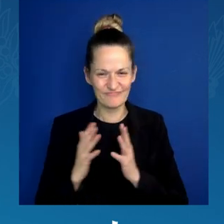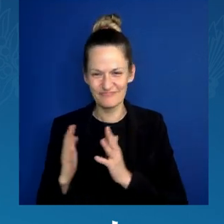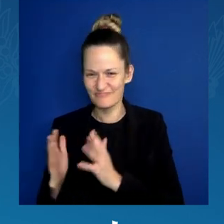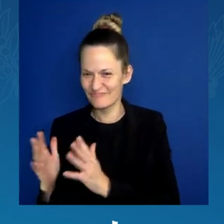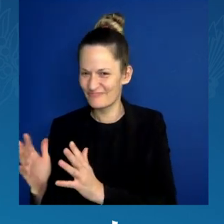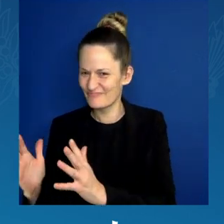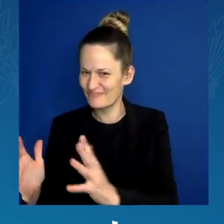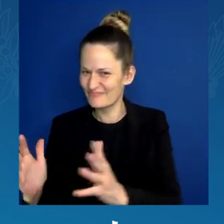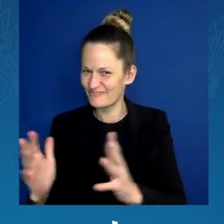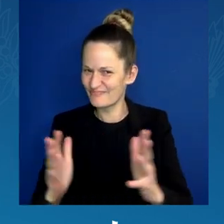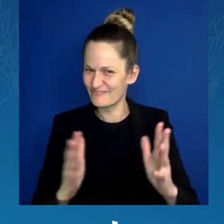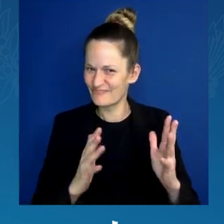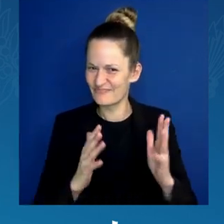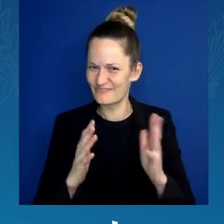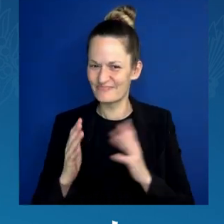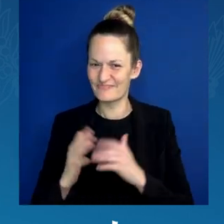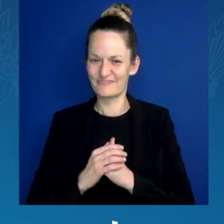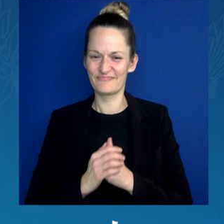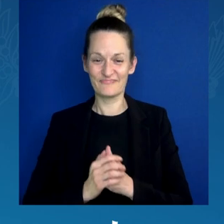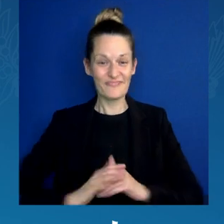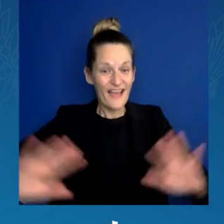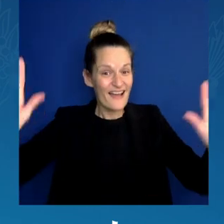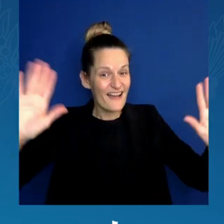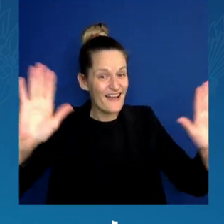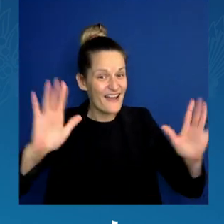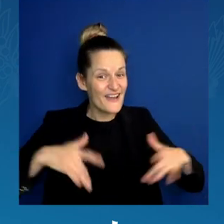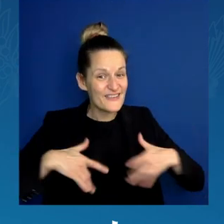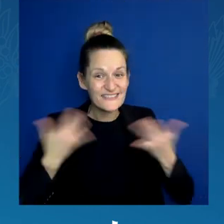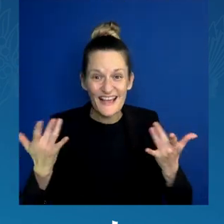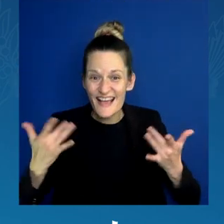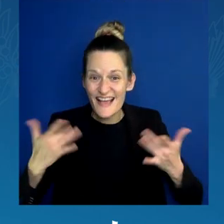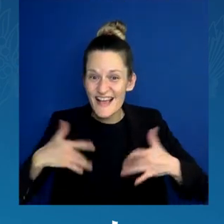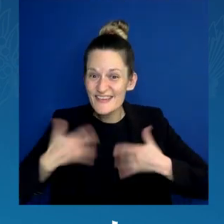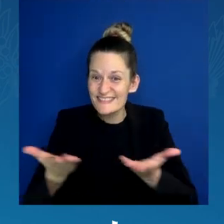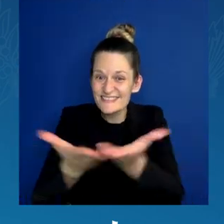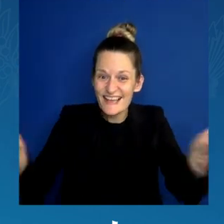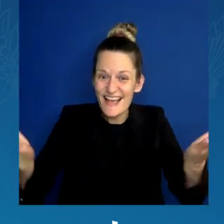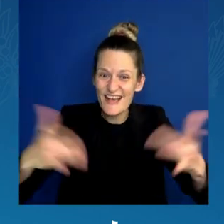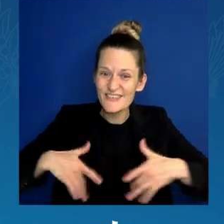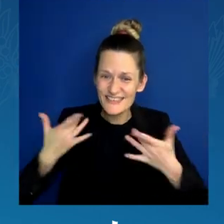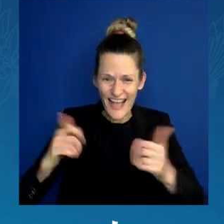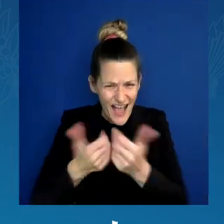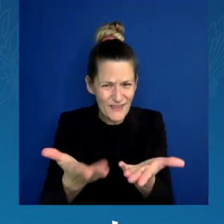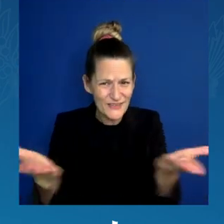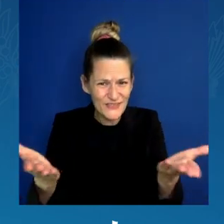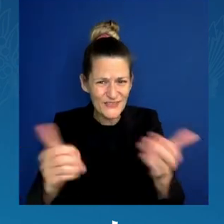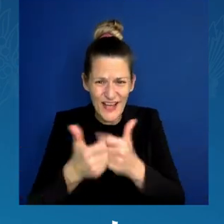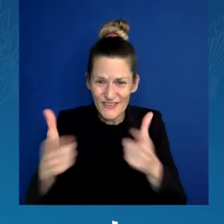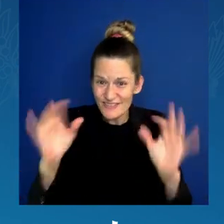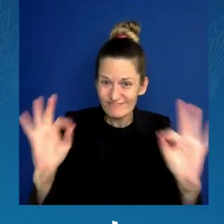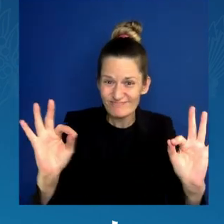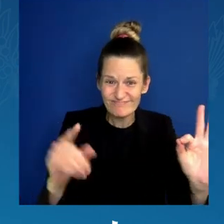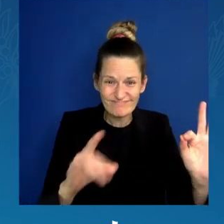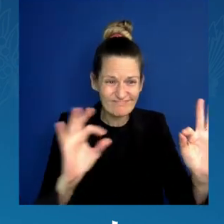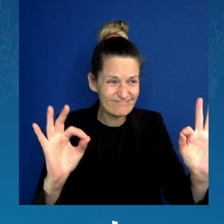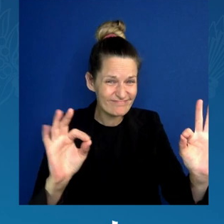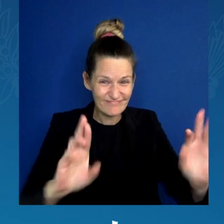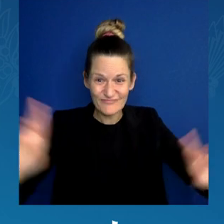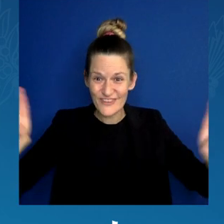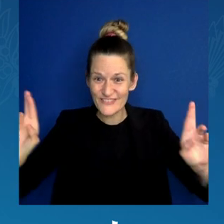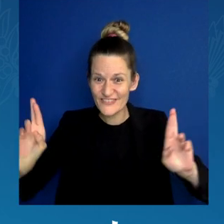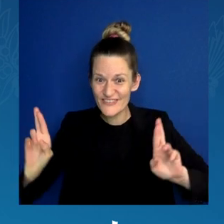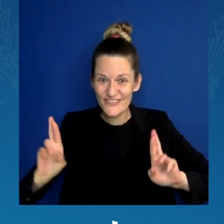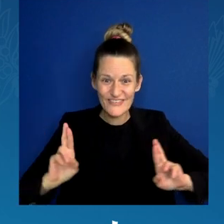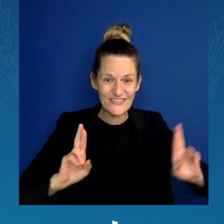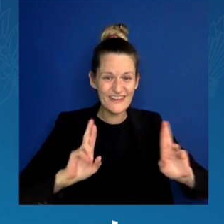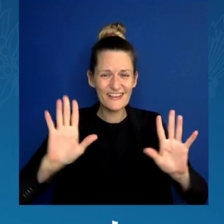How we doing Southfield? How we doing Southfield? How we doing? I am so proud to be your